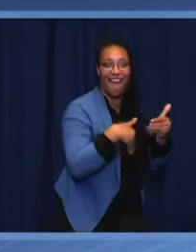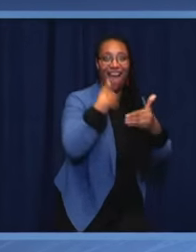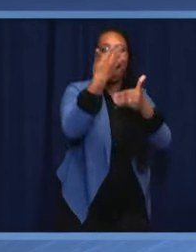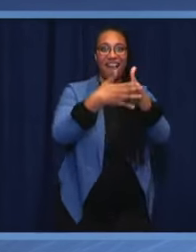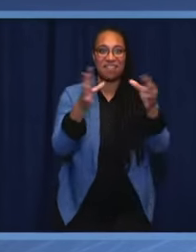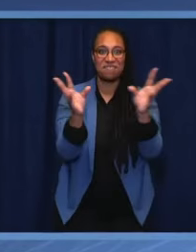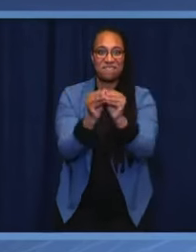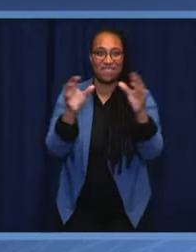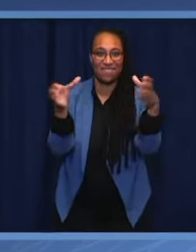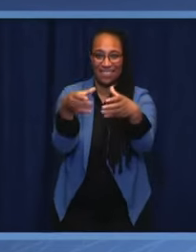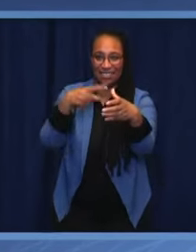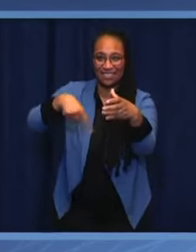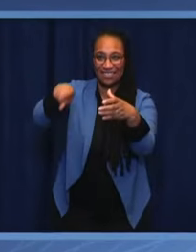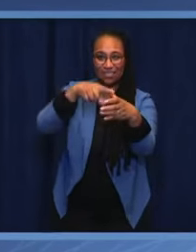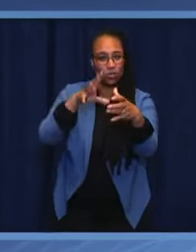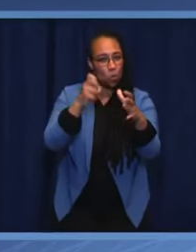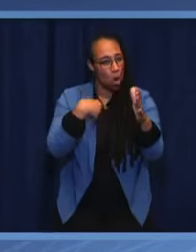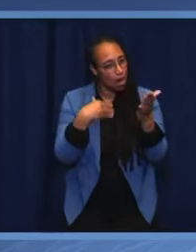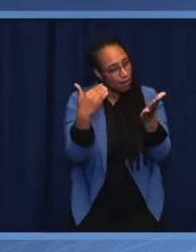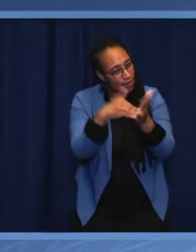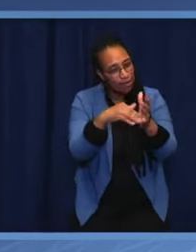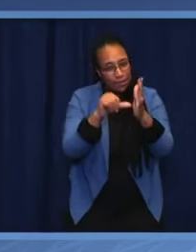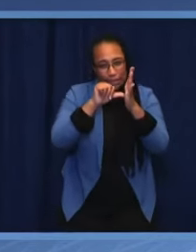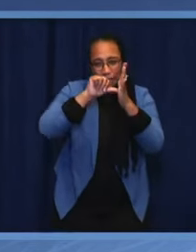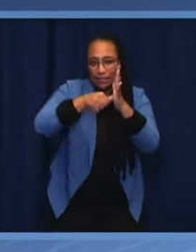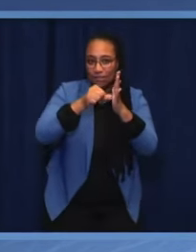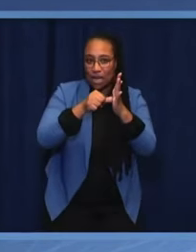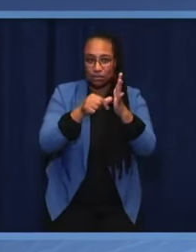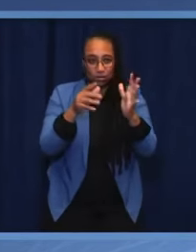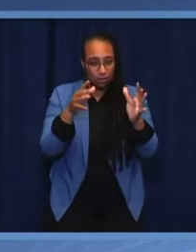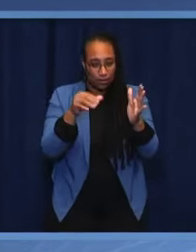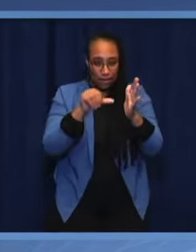I've been impressed by what you've had to say. Thank you all very, very much.